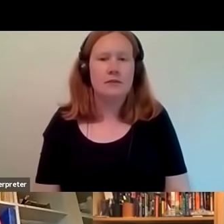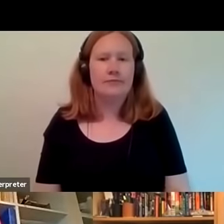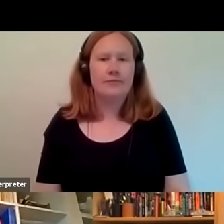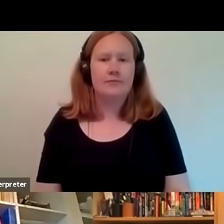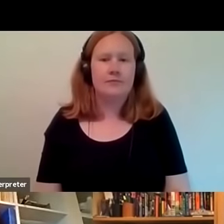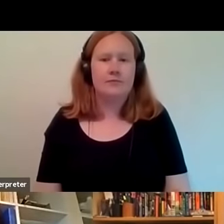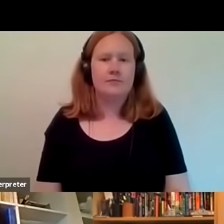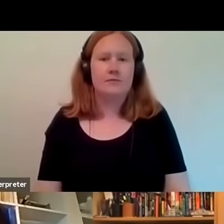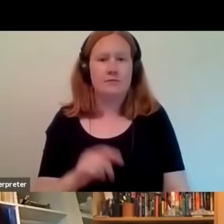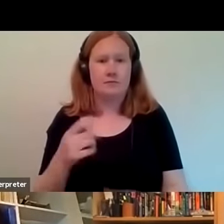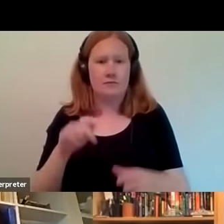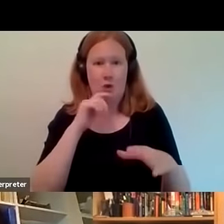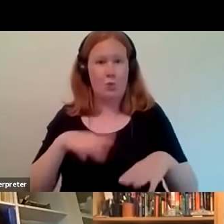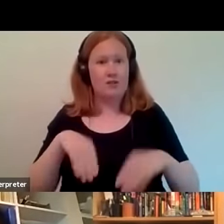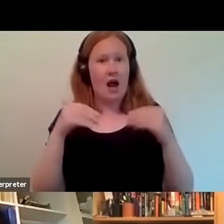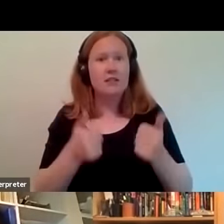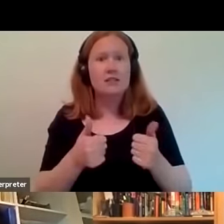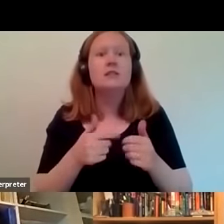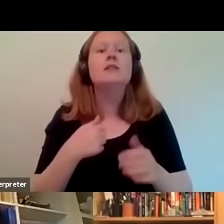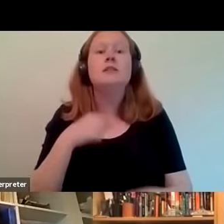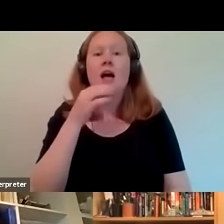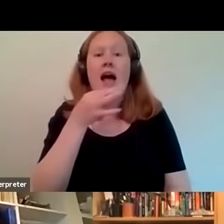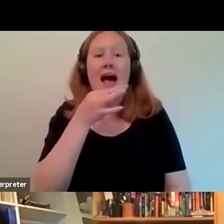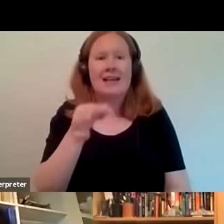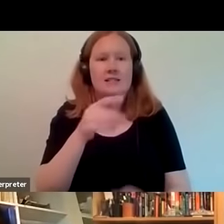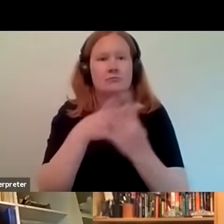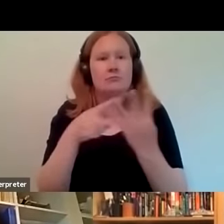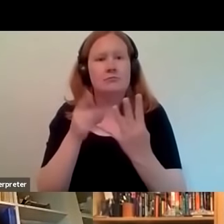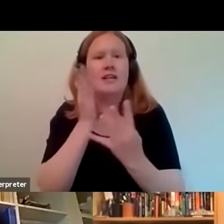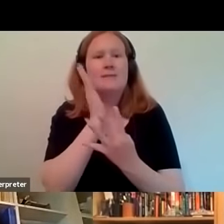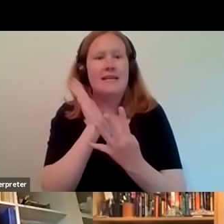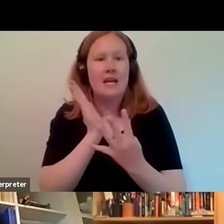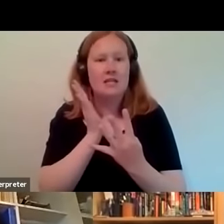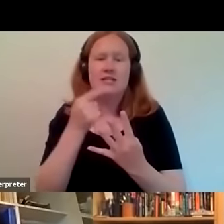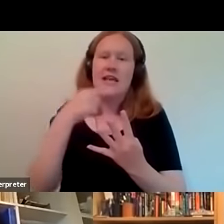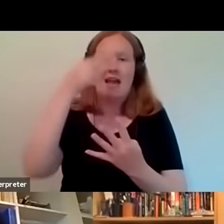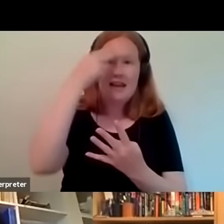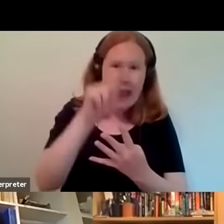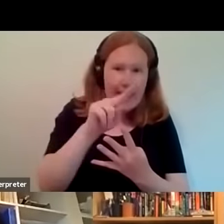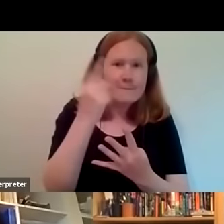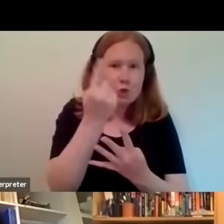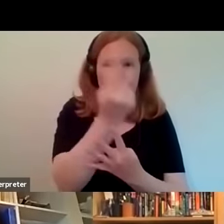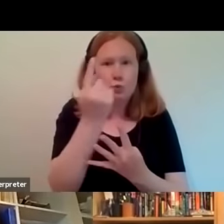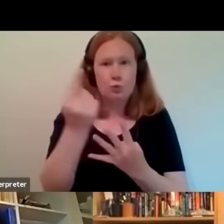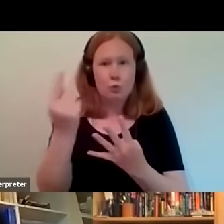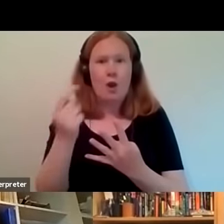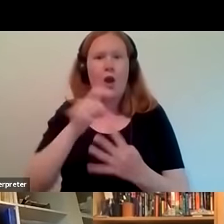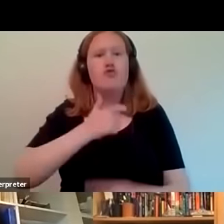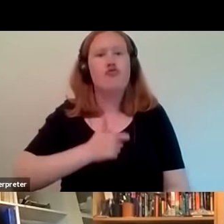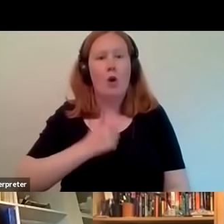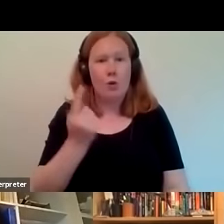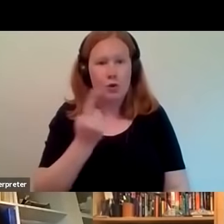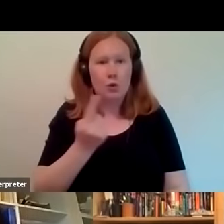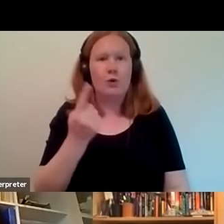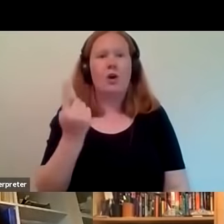let's get right into it I'm going to ask all of our speakers to just please say your names and and your roles and who you're